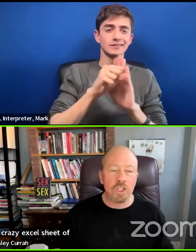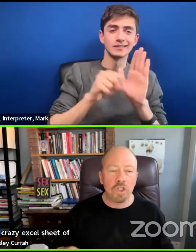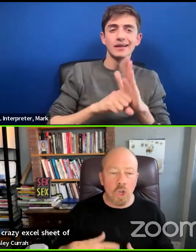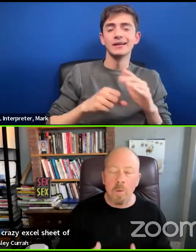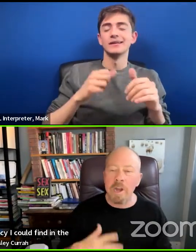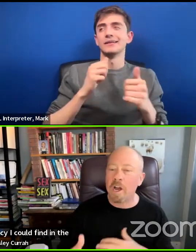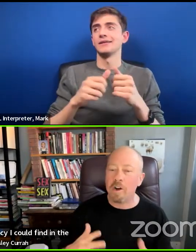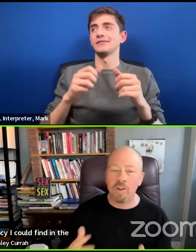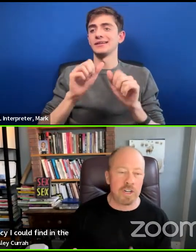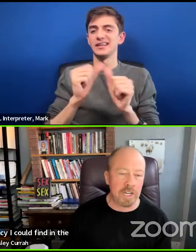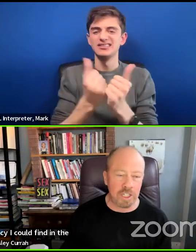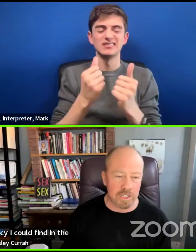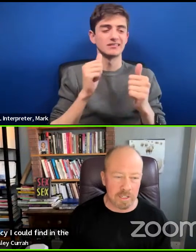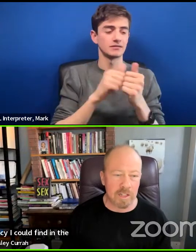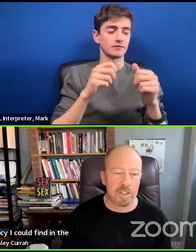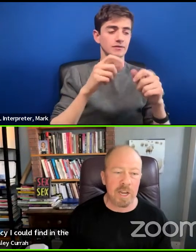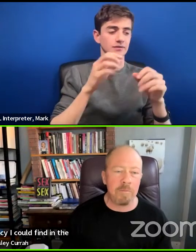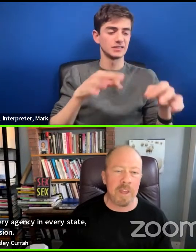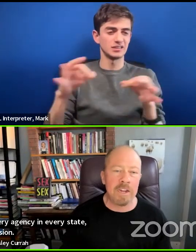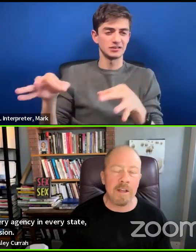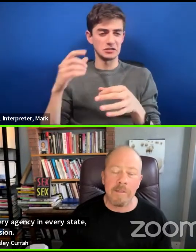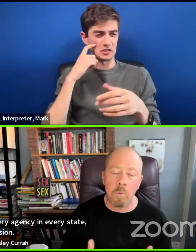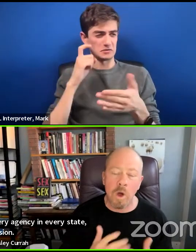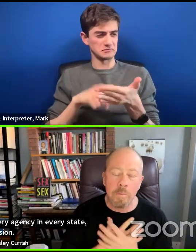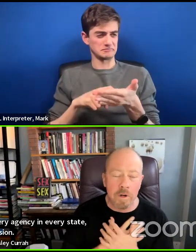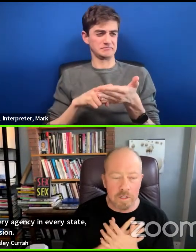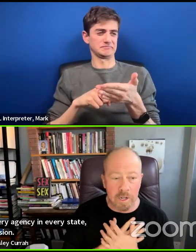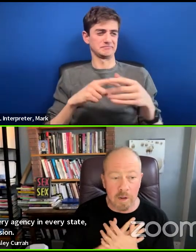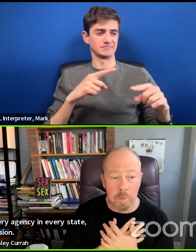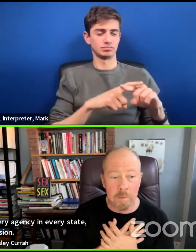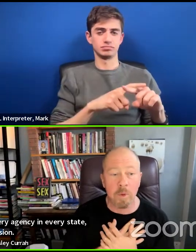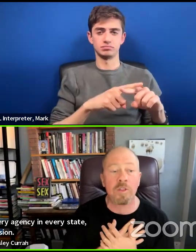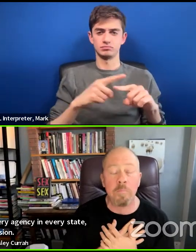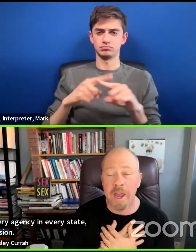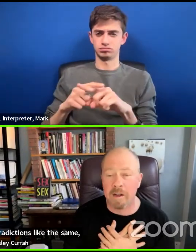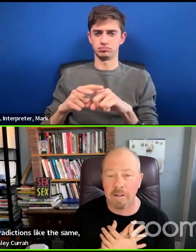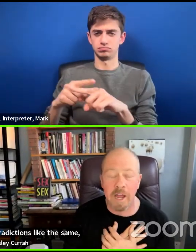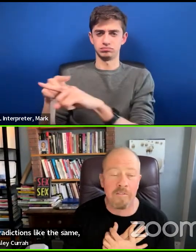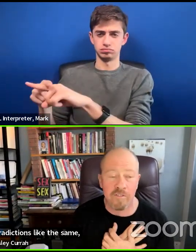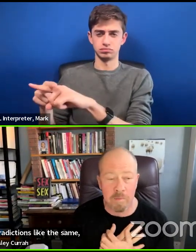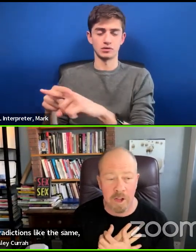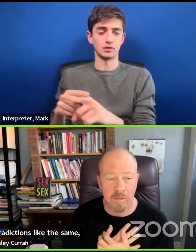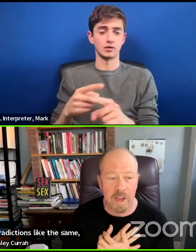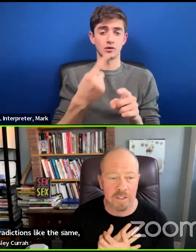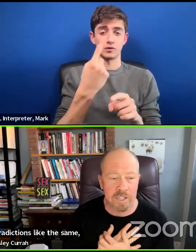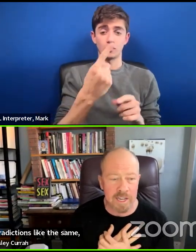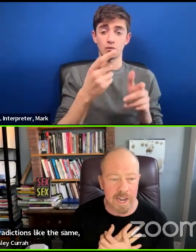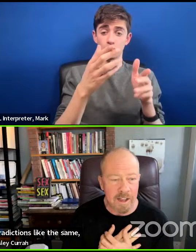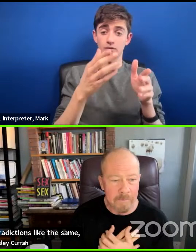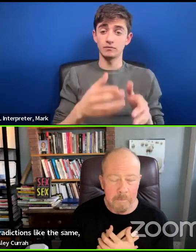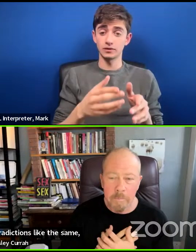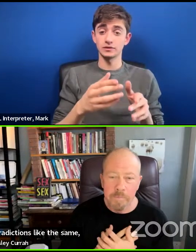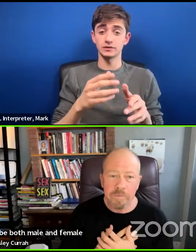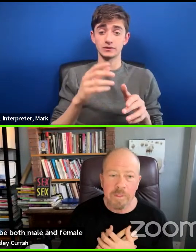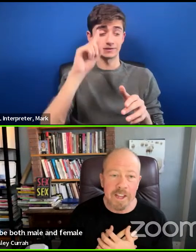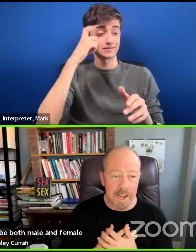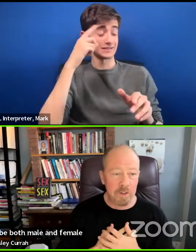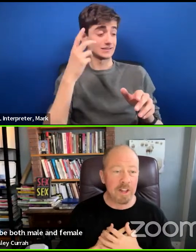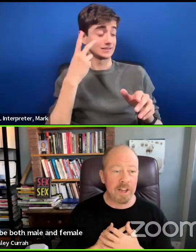And there's just so many contradictions. The idea that one person could be both male and female in the eyes of the state,